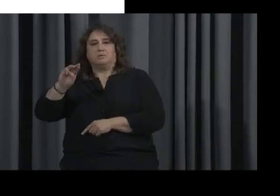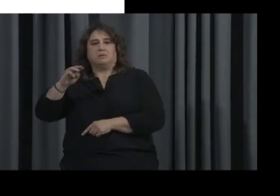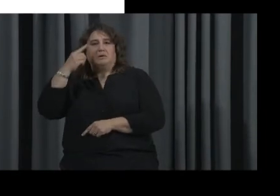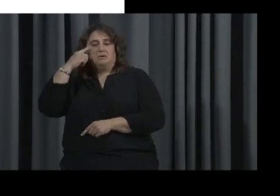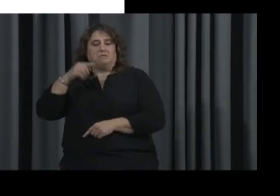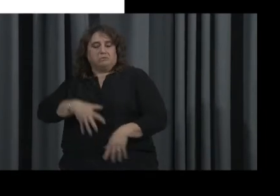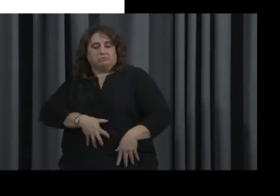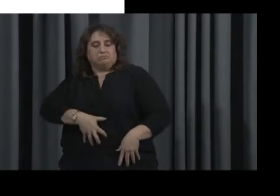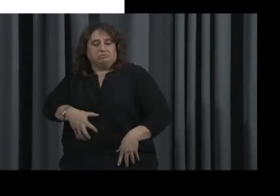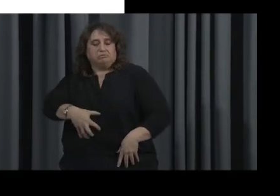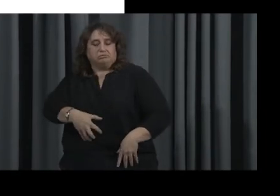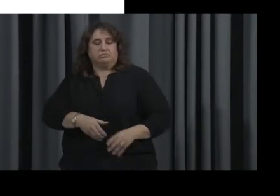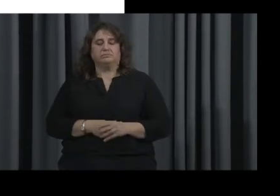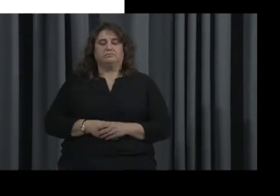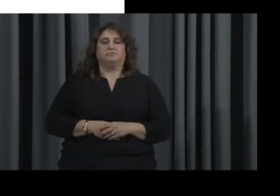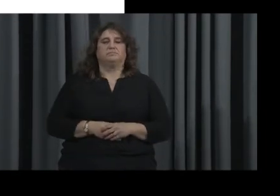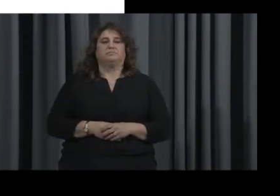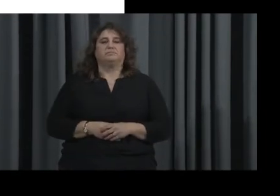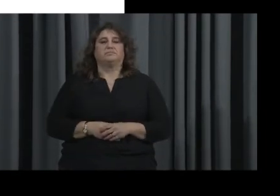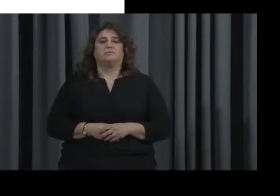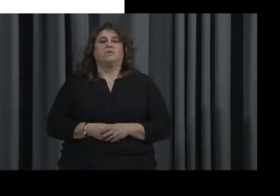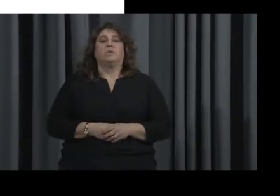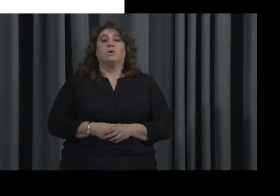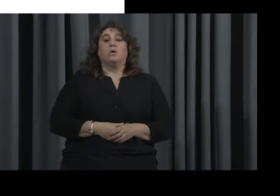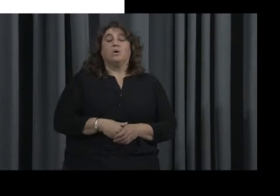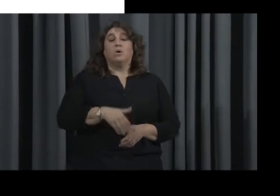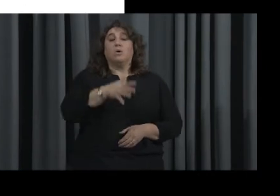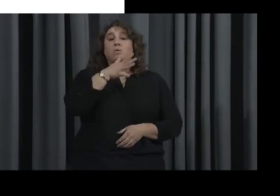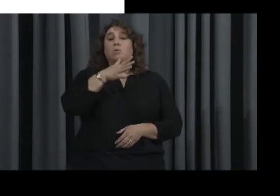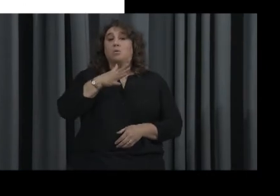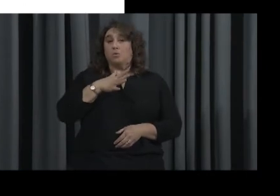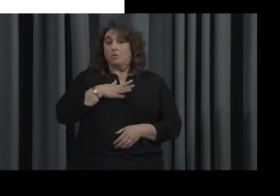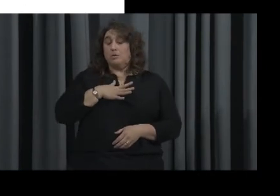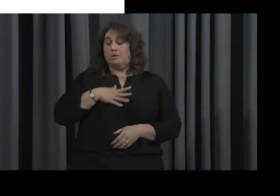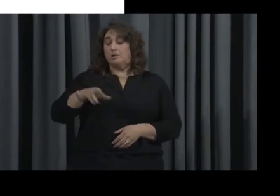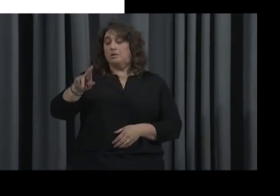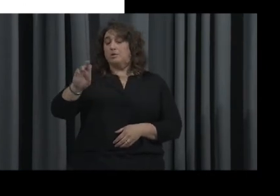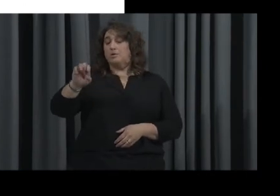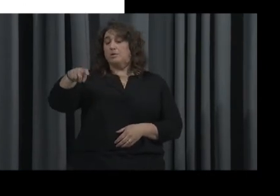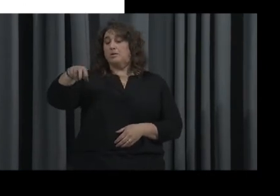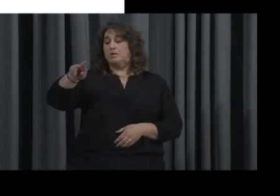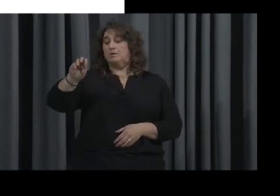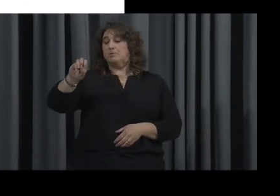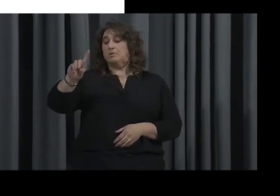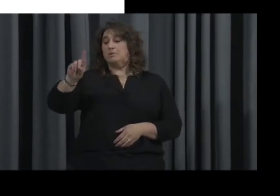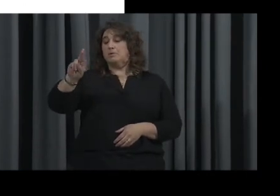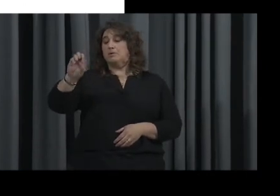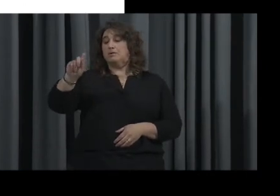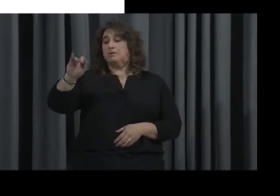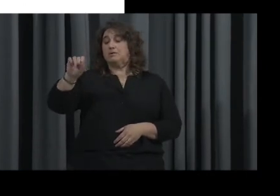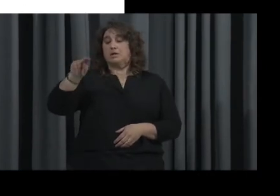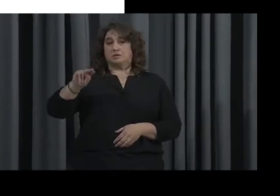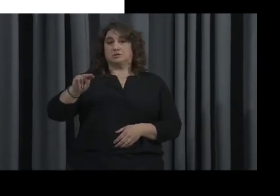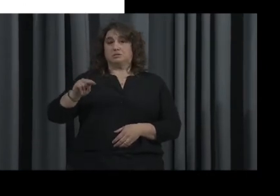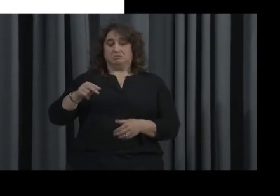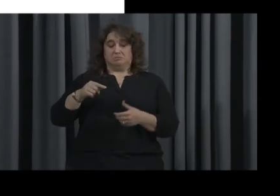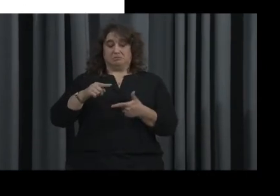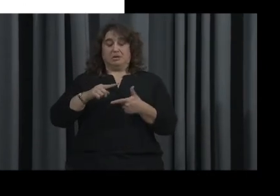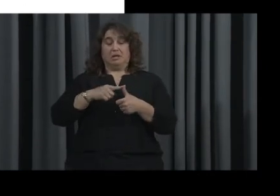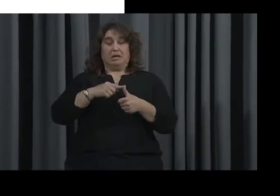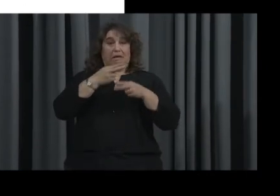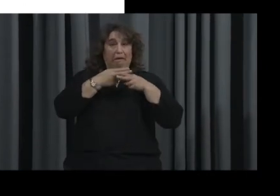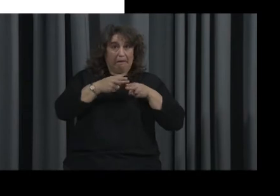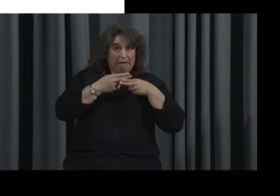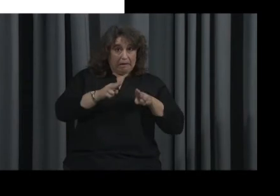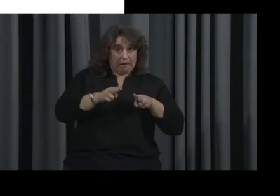The female reproductive system serves to produce eggs for fertilization and foster environment